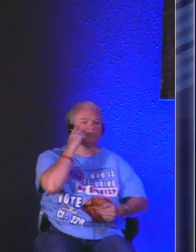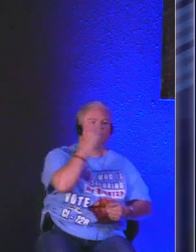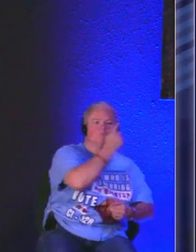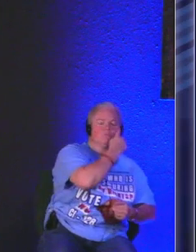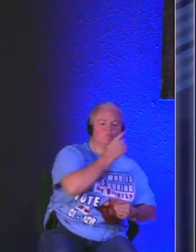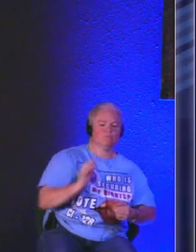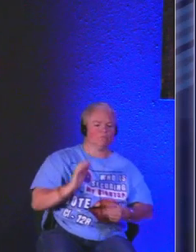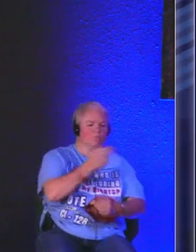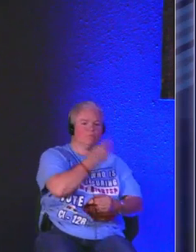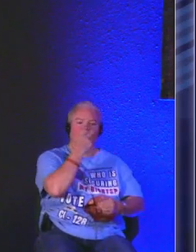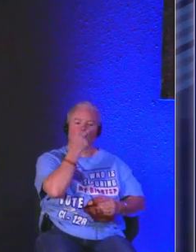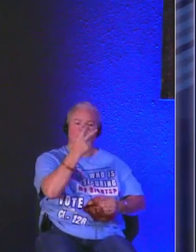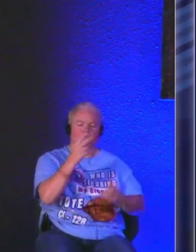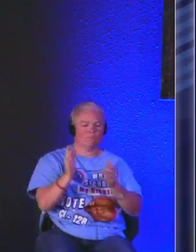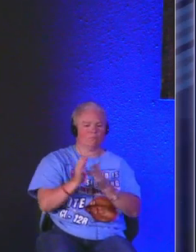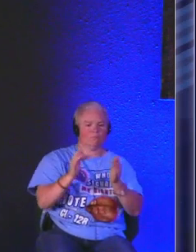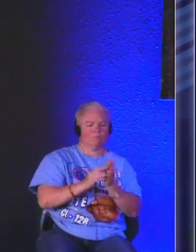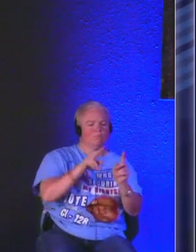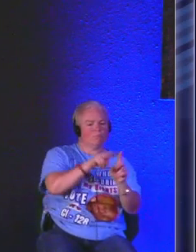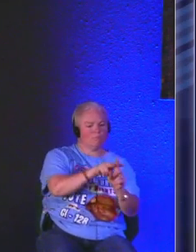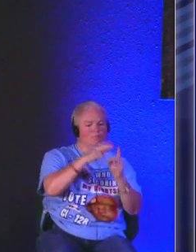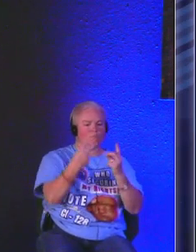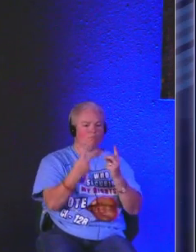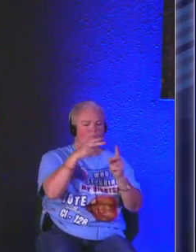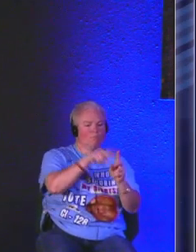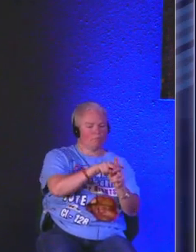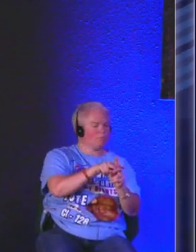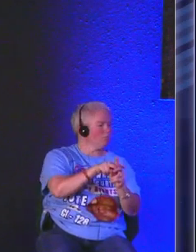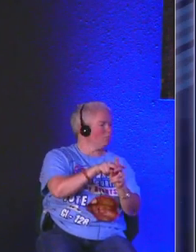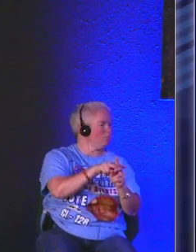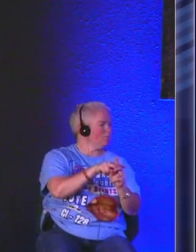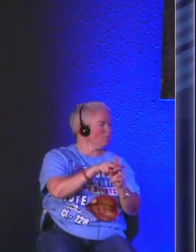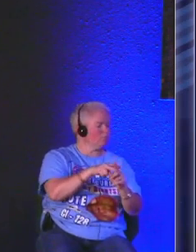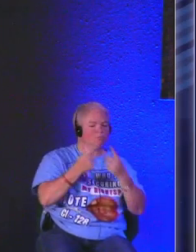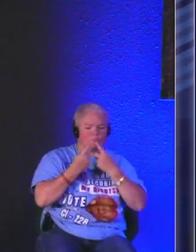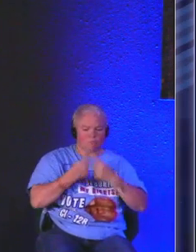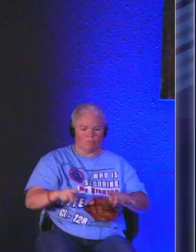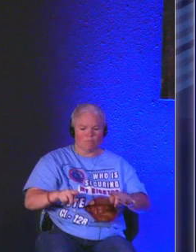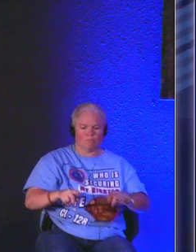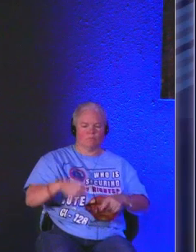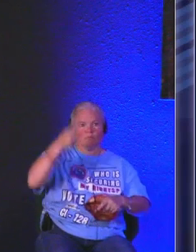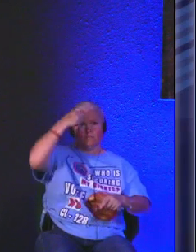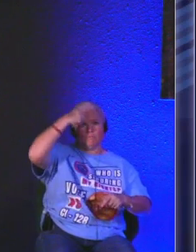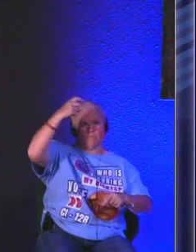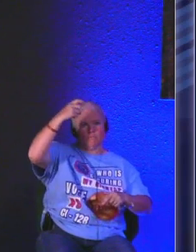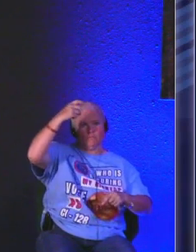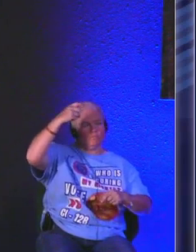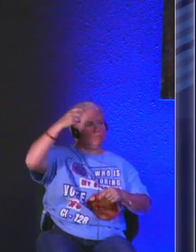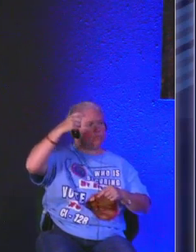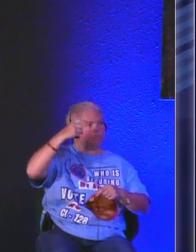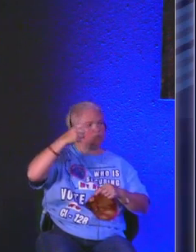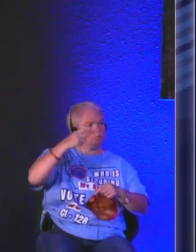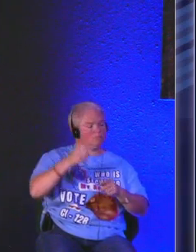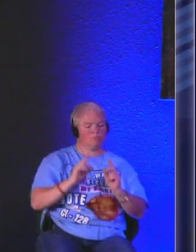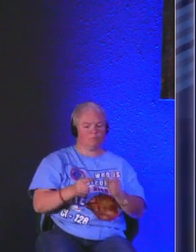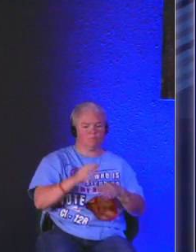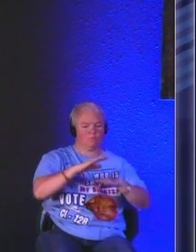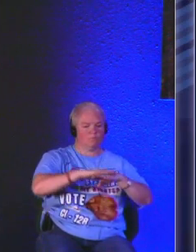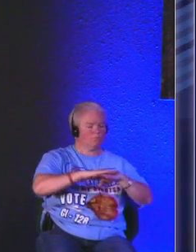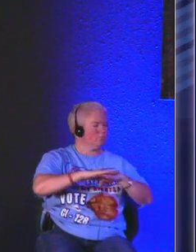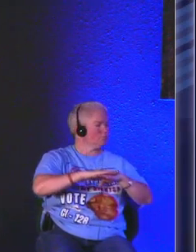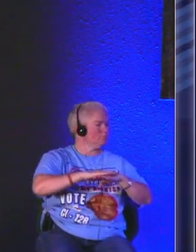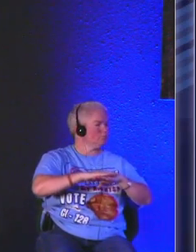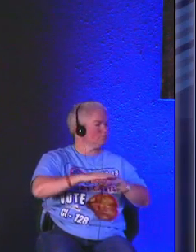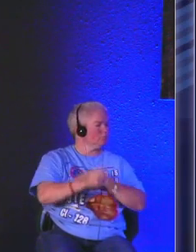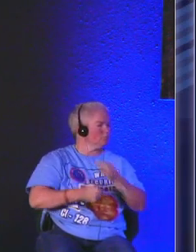so we see things from Jesus' perspective so that gives us a different idea of the things that are going on